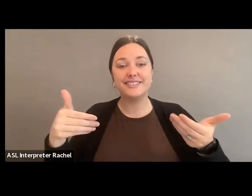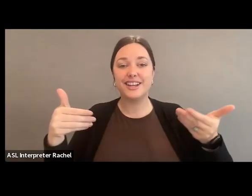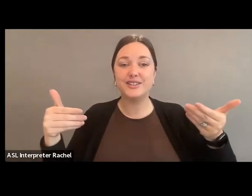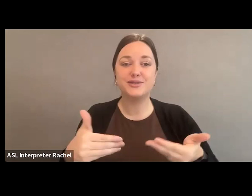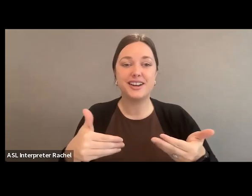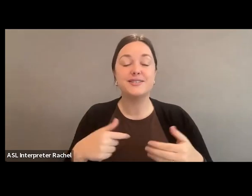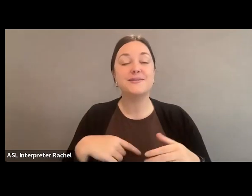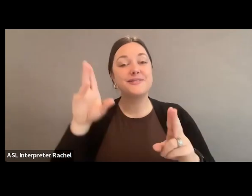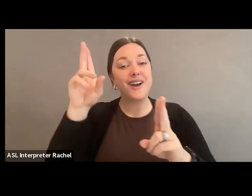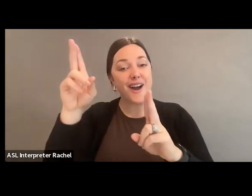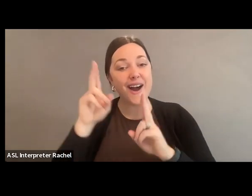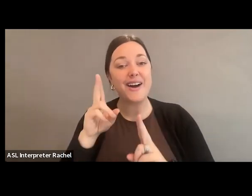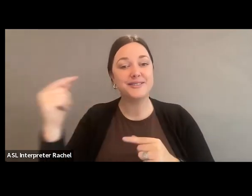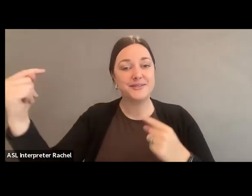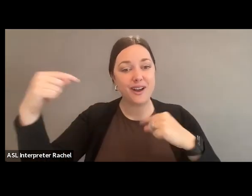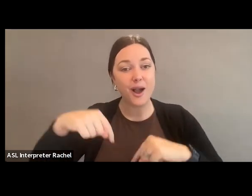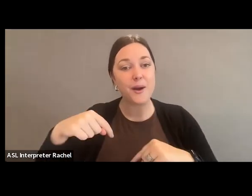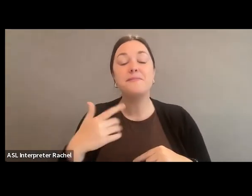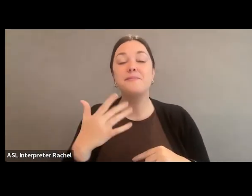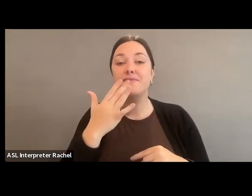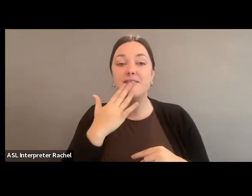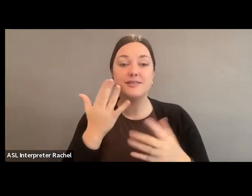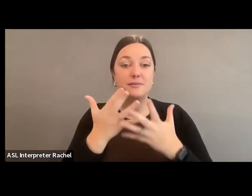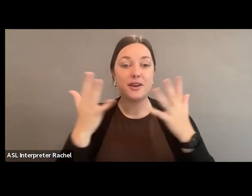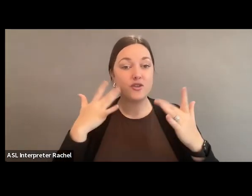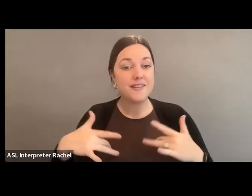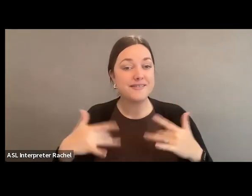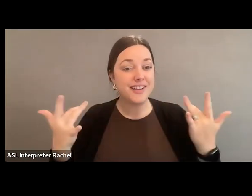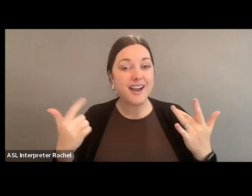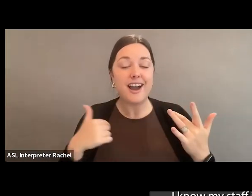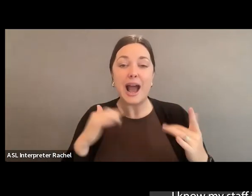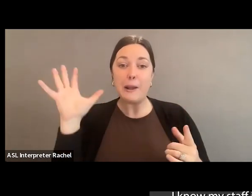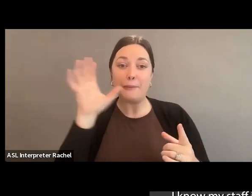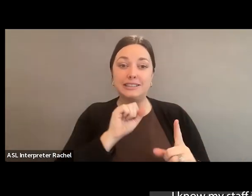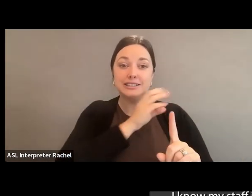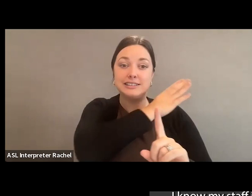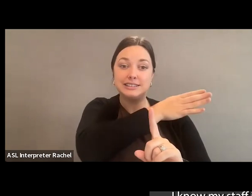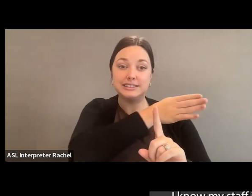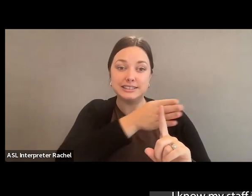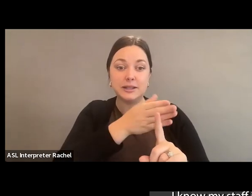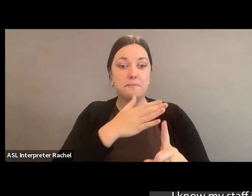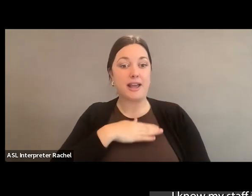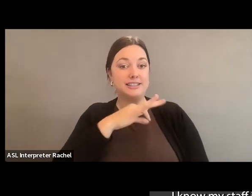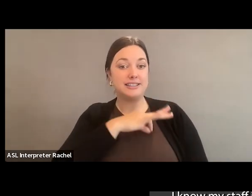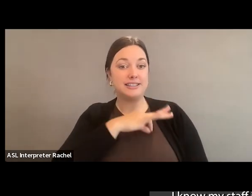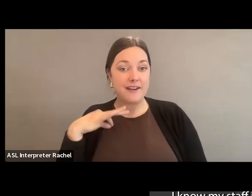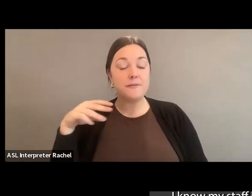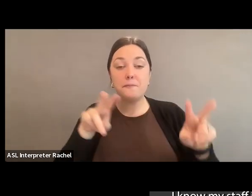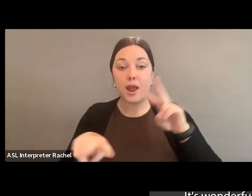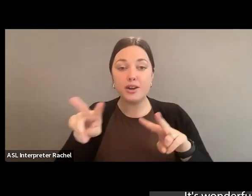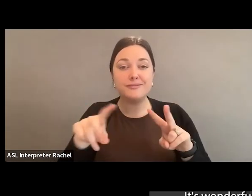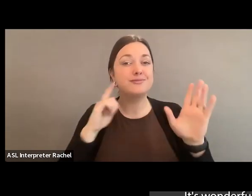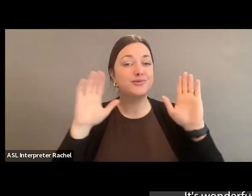it's really an honor to be here. Thank you for this event. I'm sorry I missed some of it. I know my staff is monitoring, but it sounds like a great